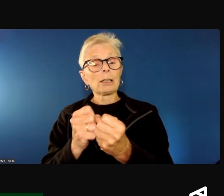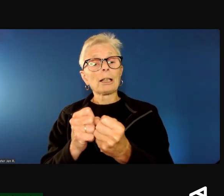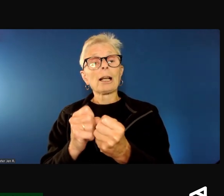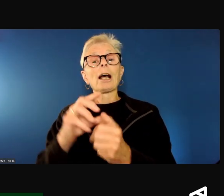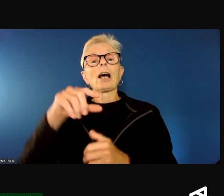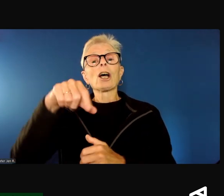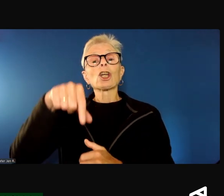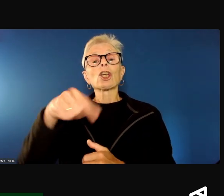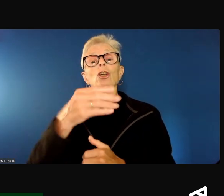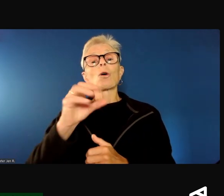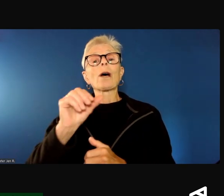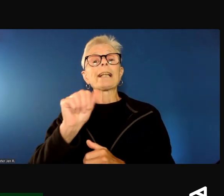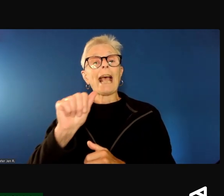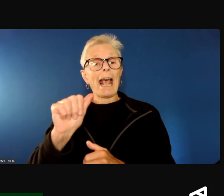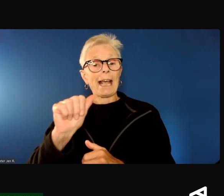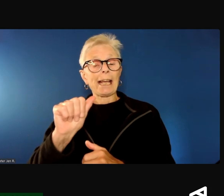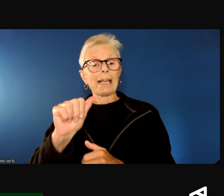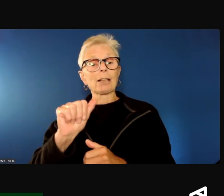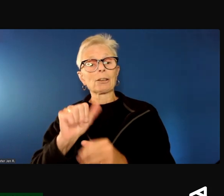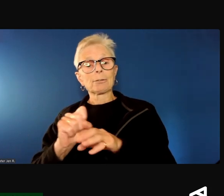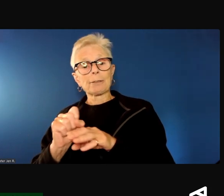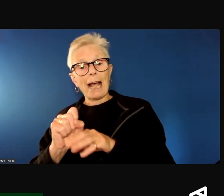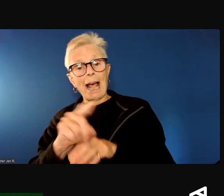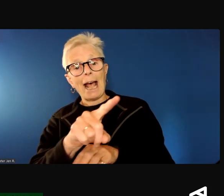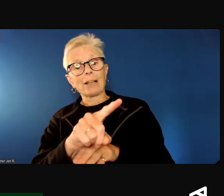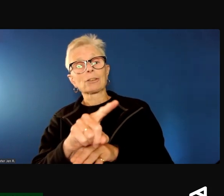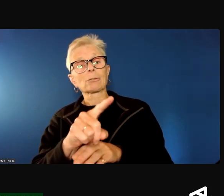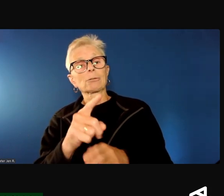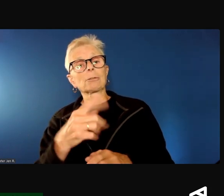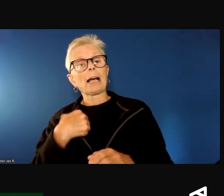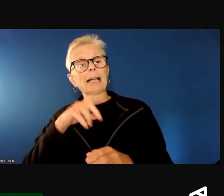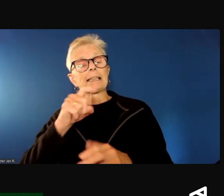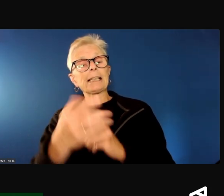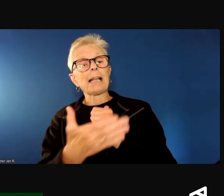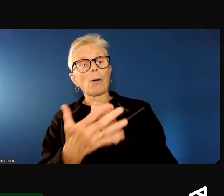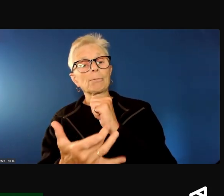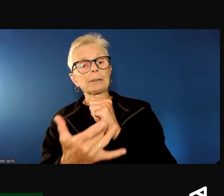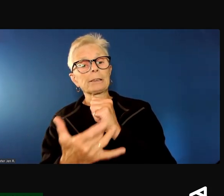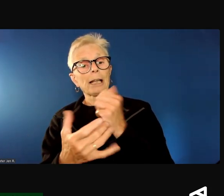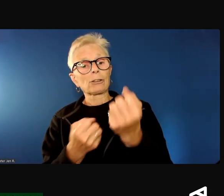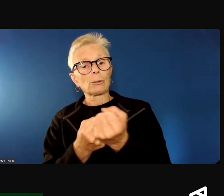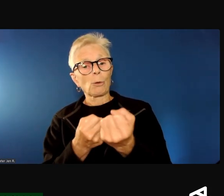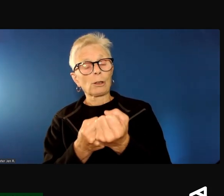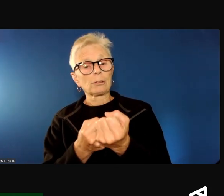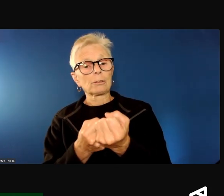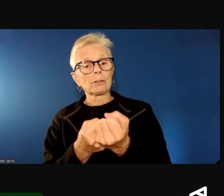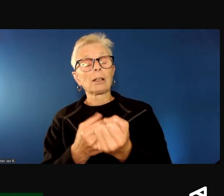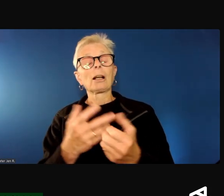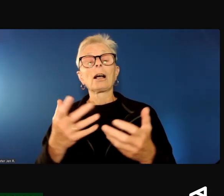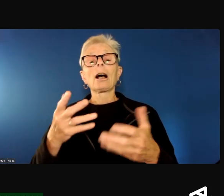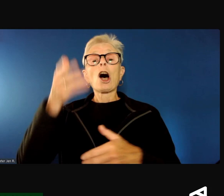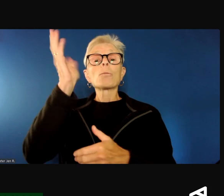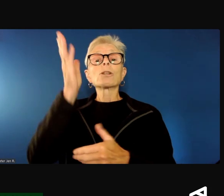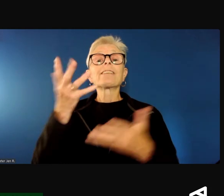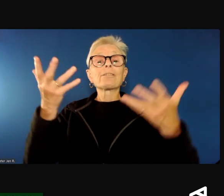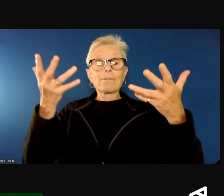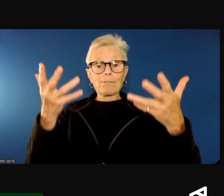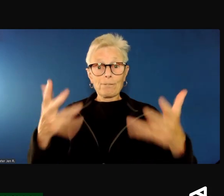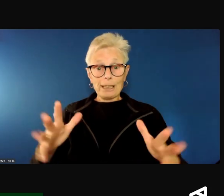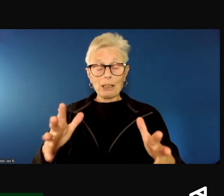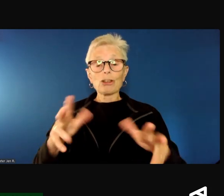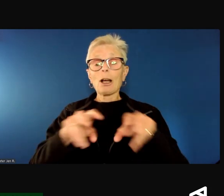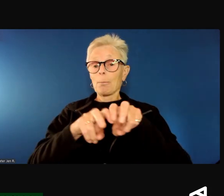&A and we'll do our best to provide support. After the presentation, our panelists will take